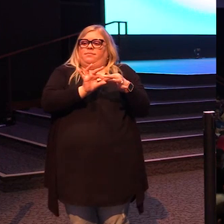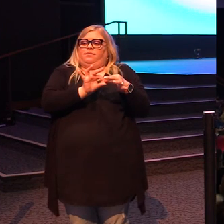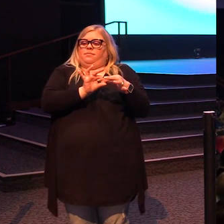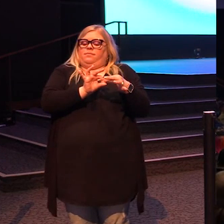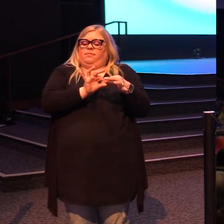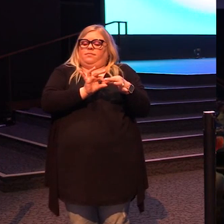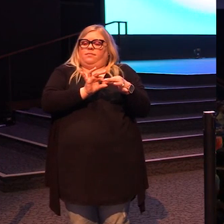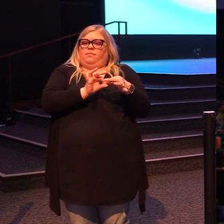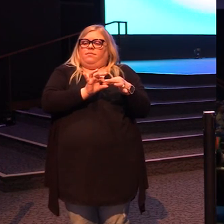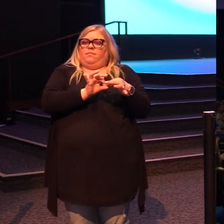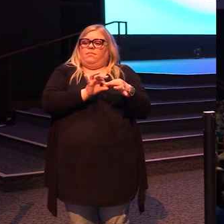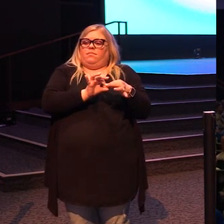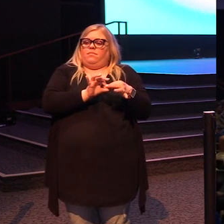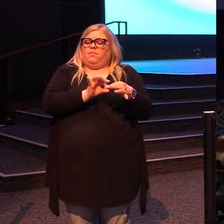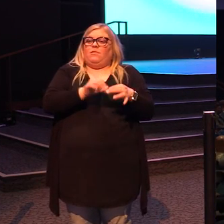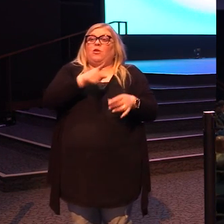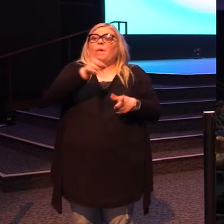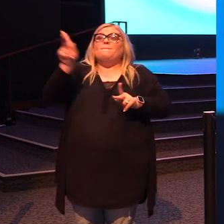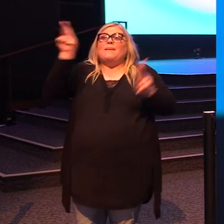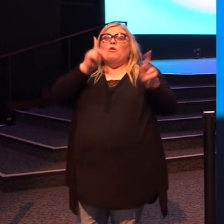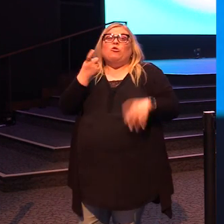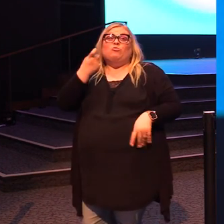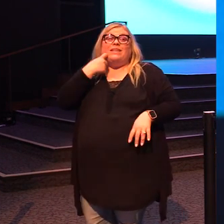All you people that recently got married,